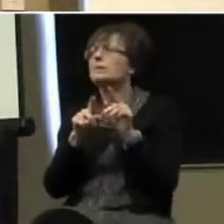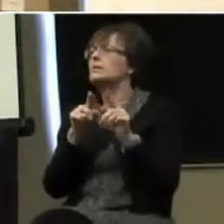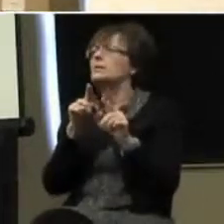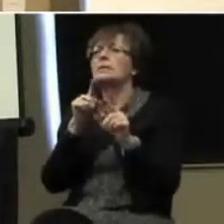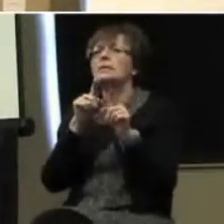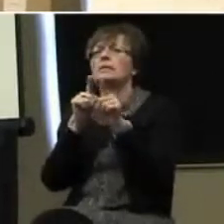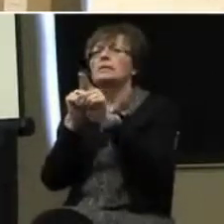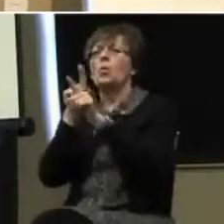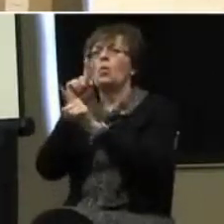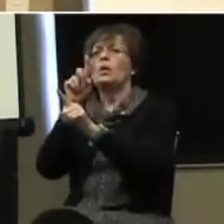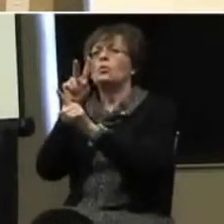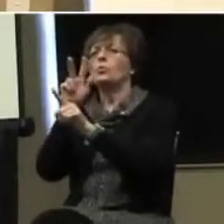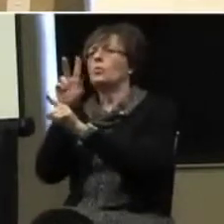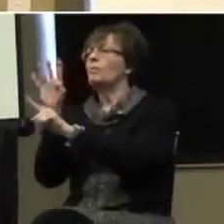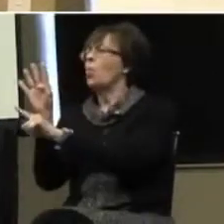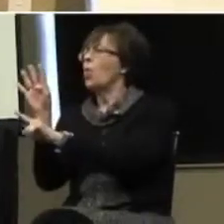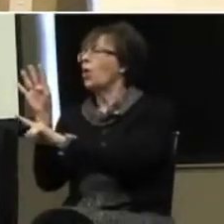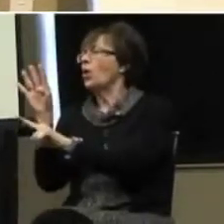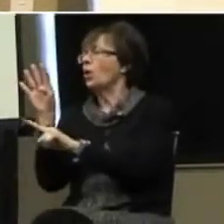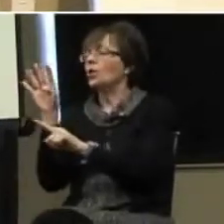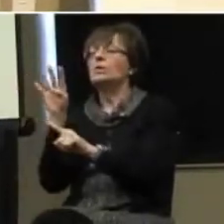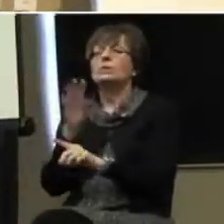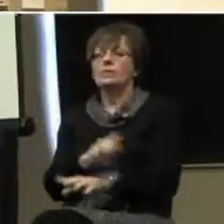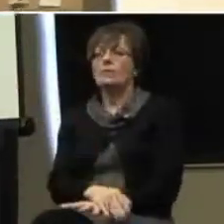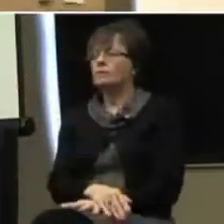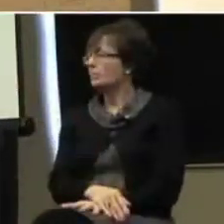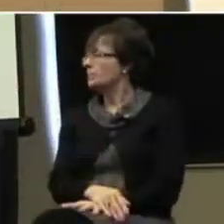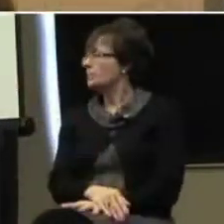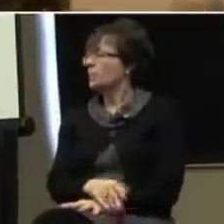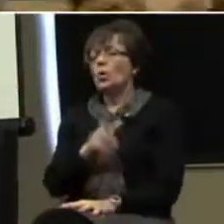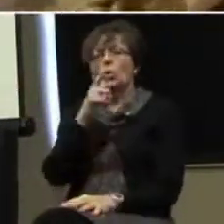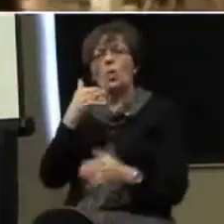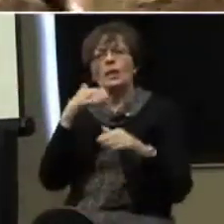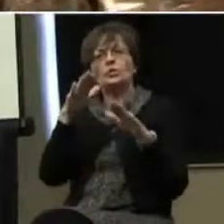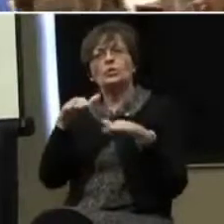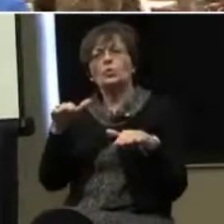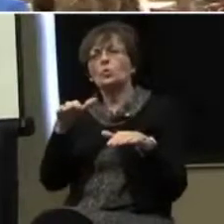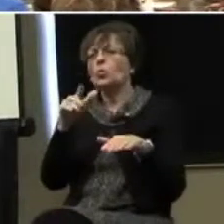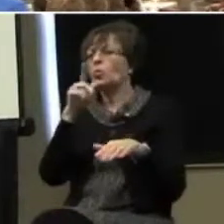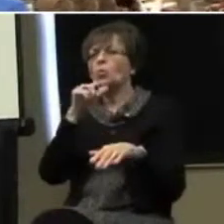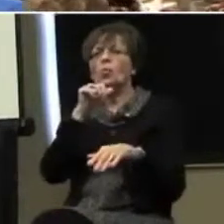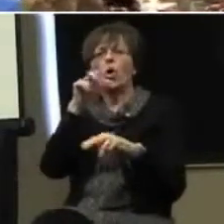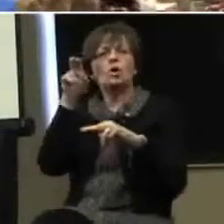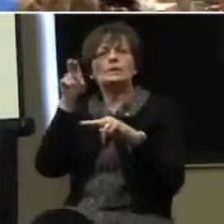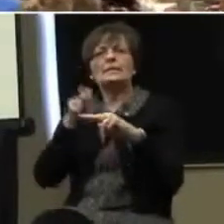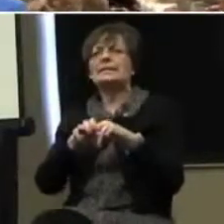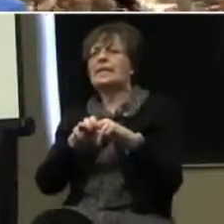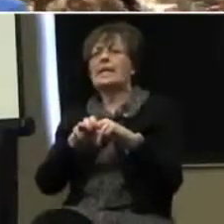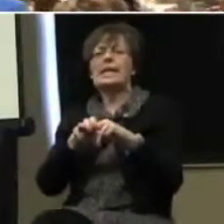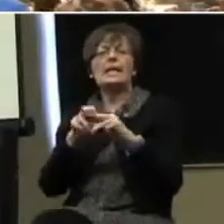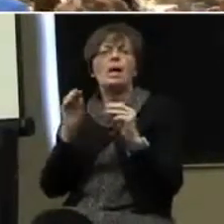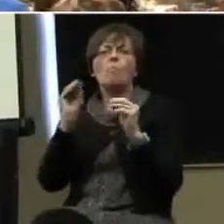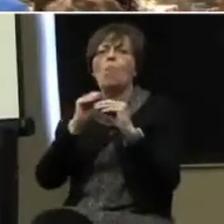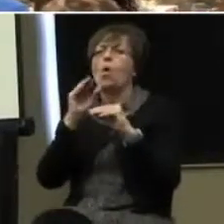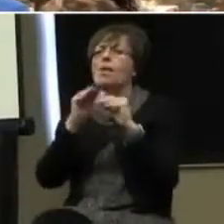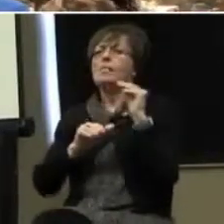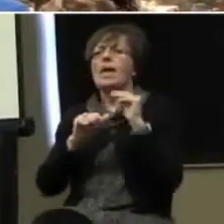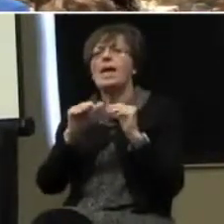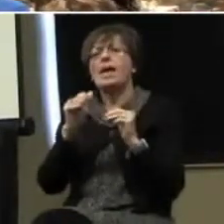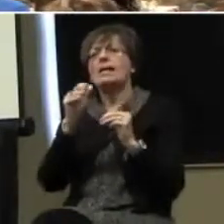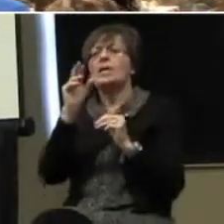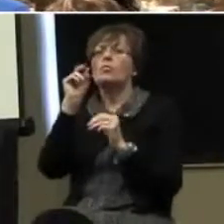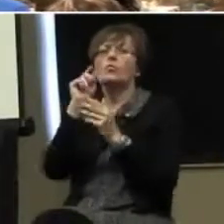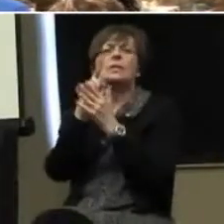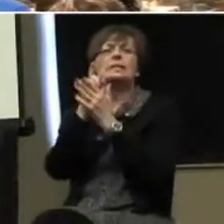One, two, three, four. Okay. Who has children that aren't sitting for more than